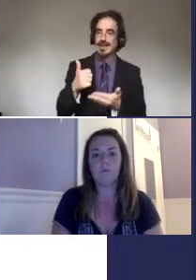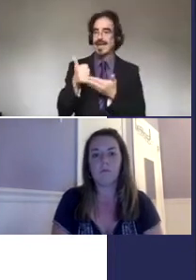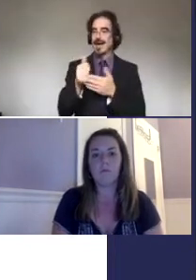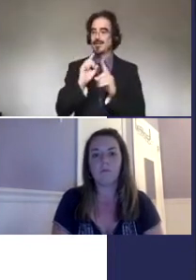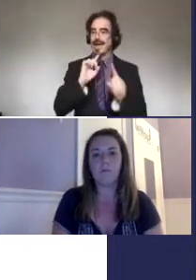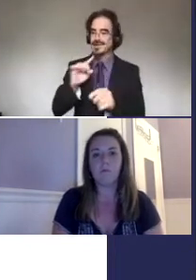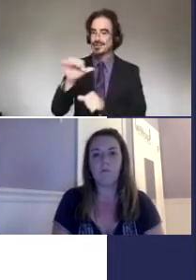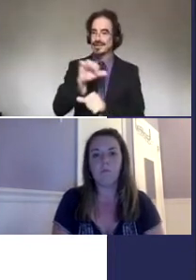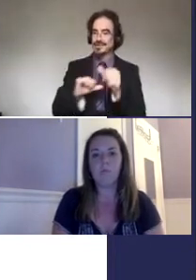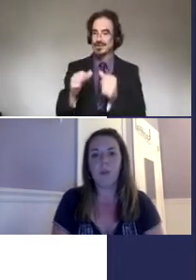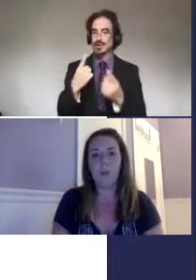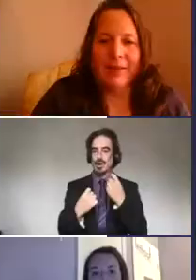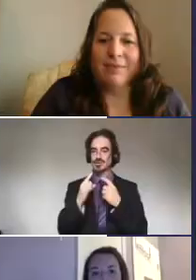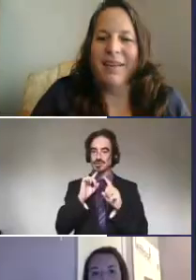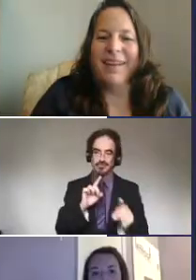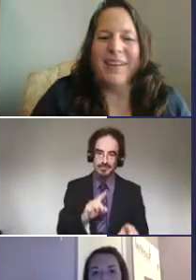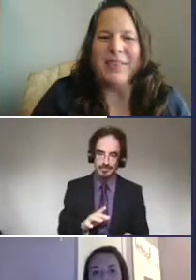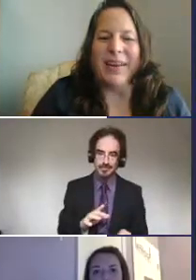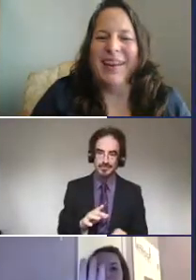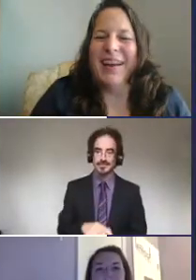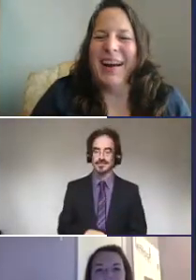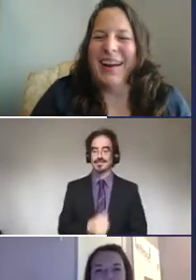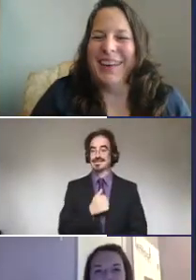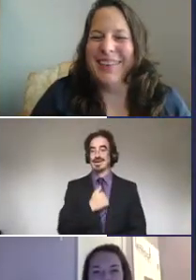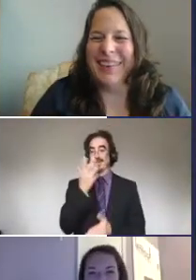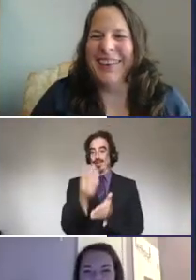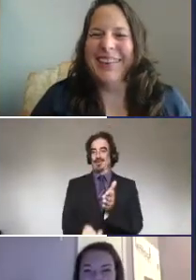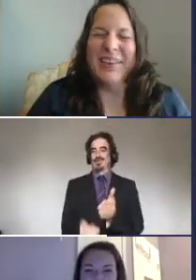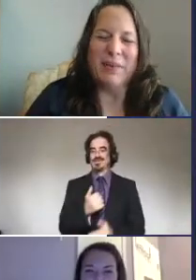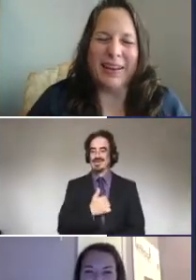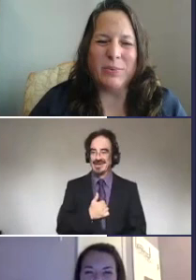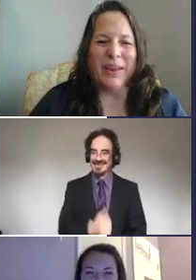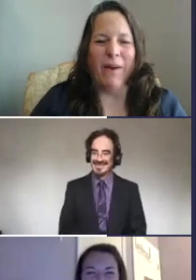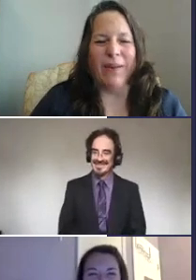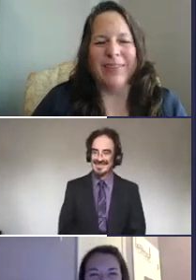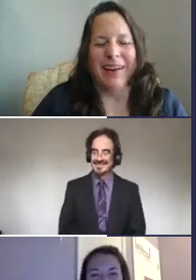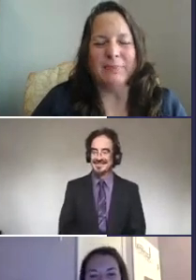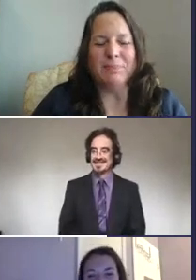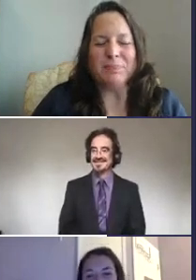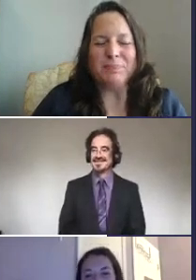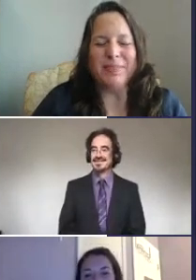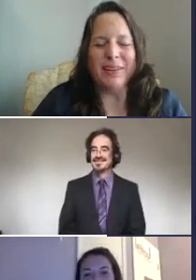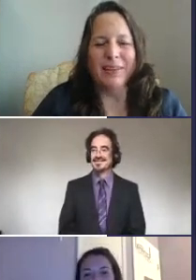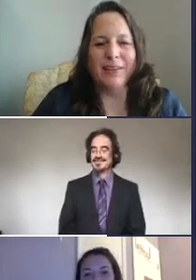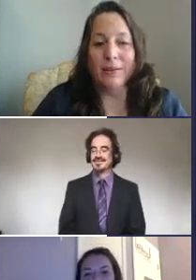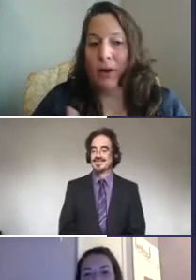all, sorry, I'm sorry, uh, sorry, because we all, um,